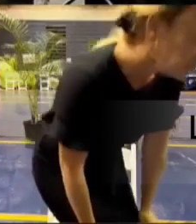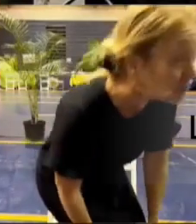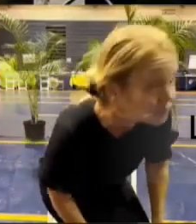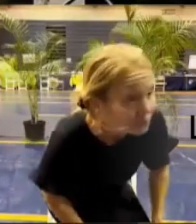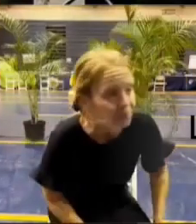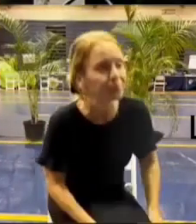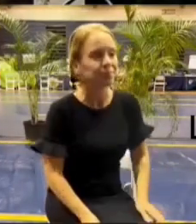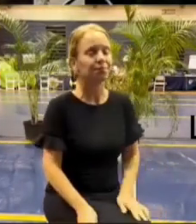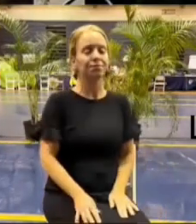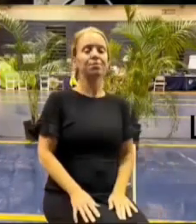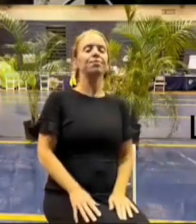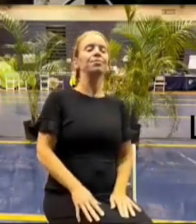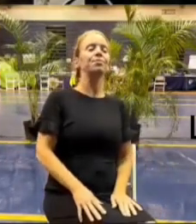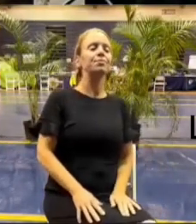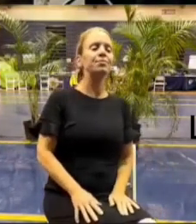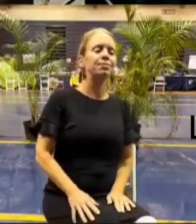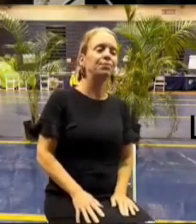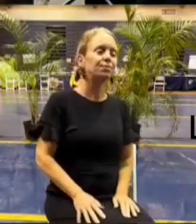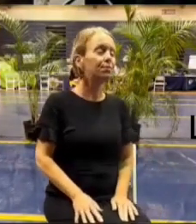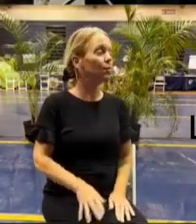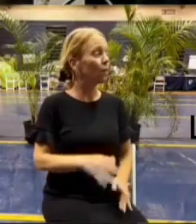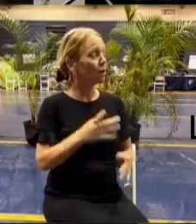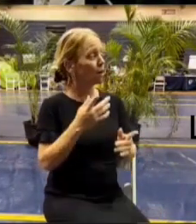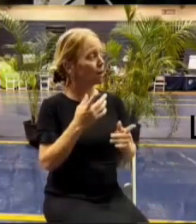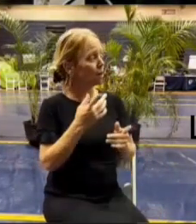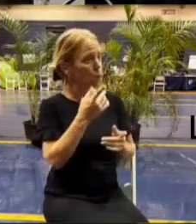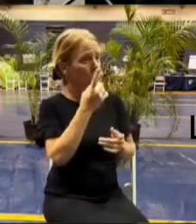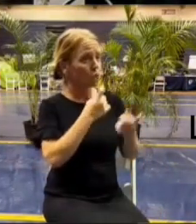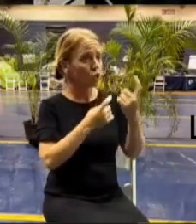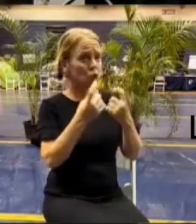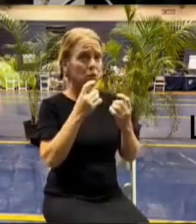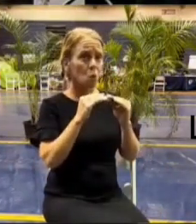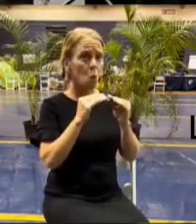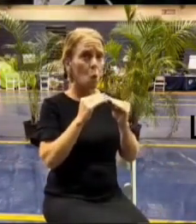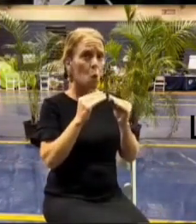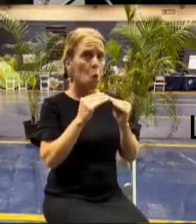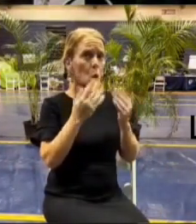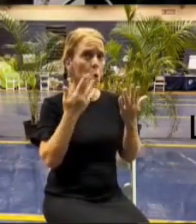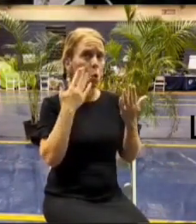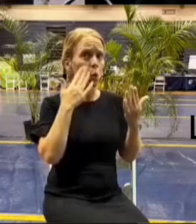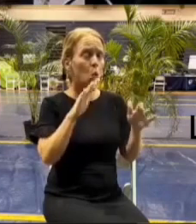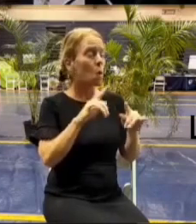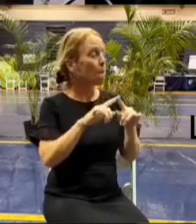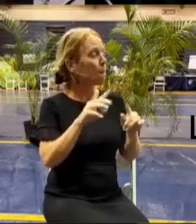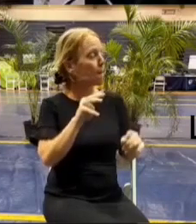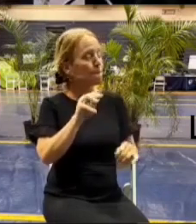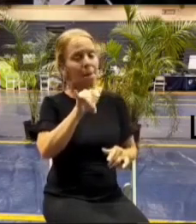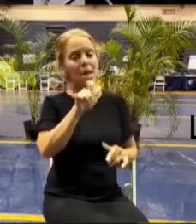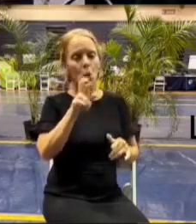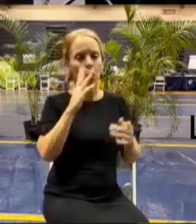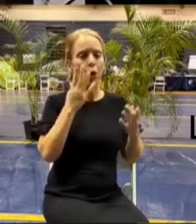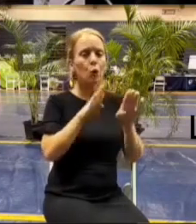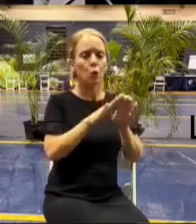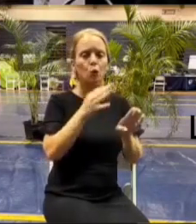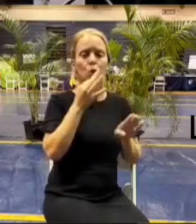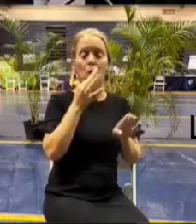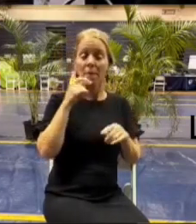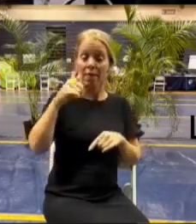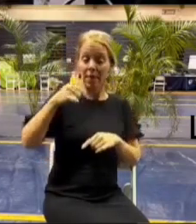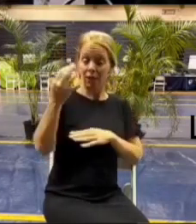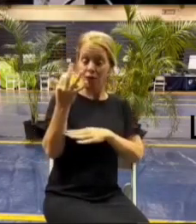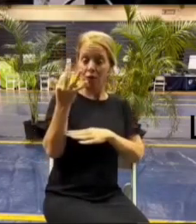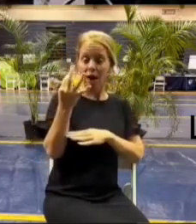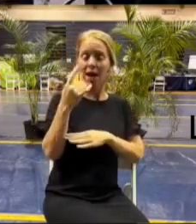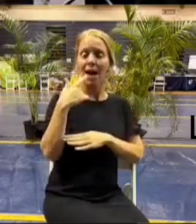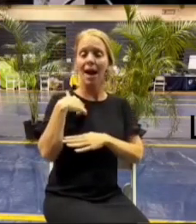okay uh before mayor closes here i did want to say that this friday will be the state of the